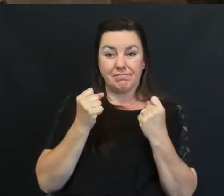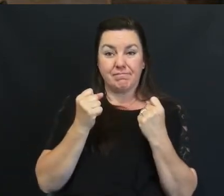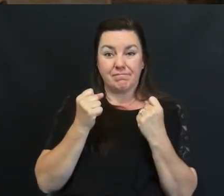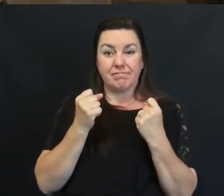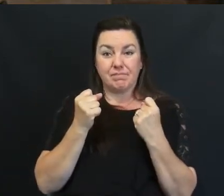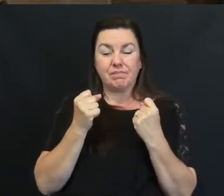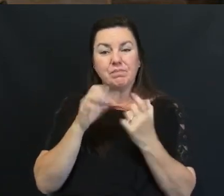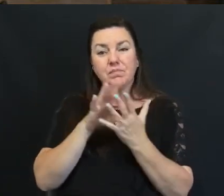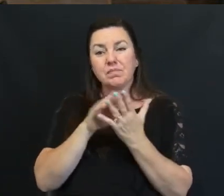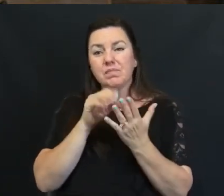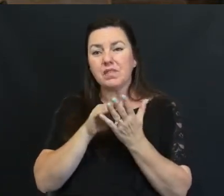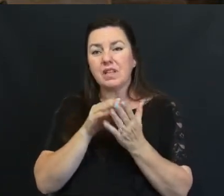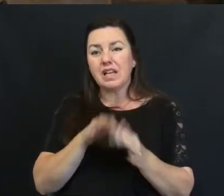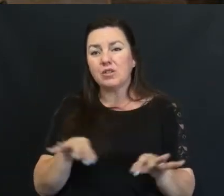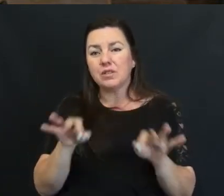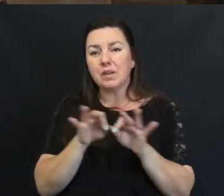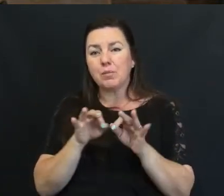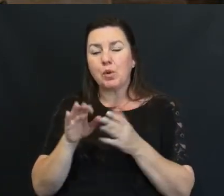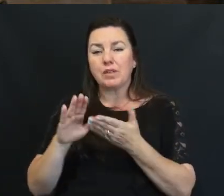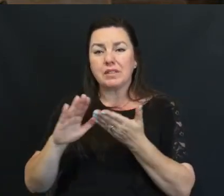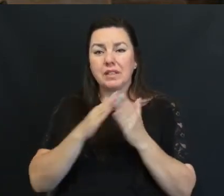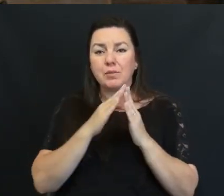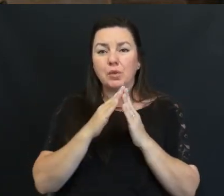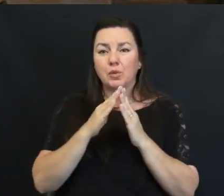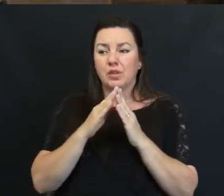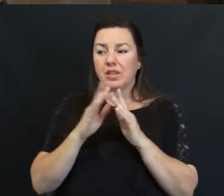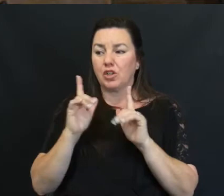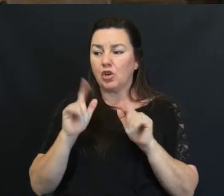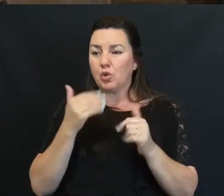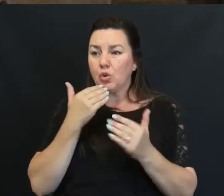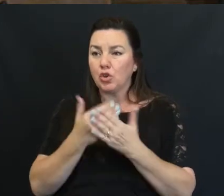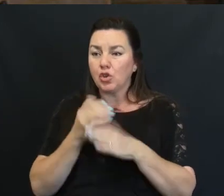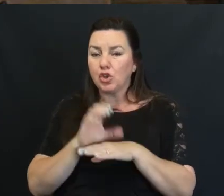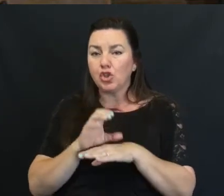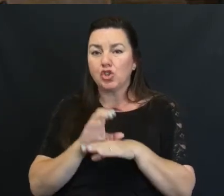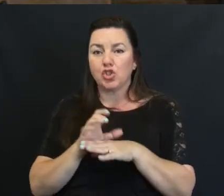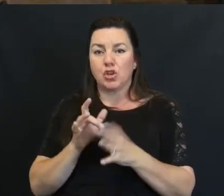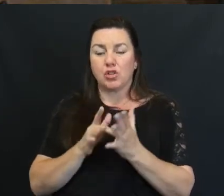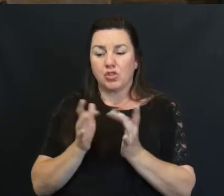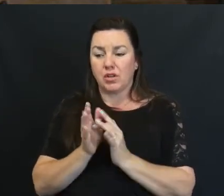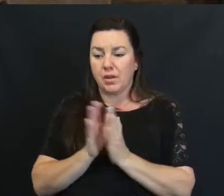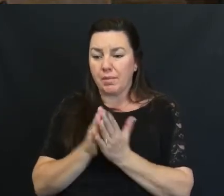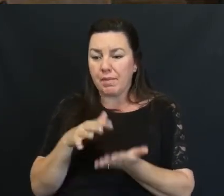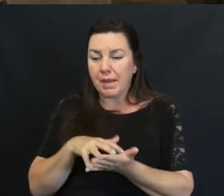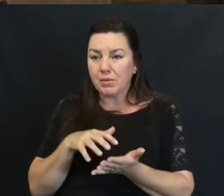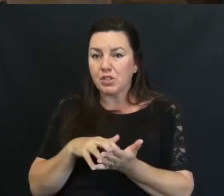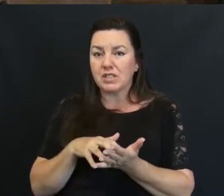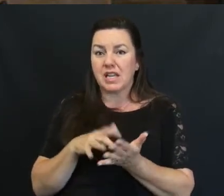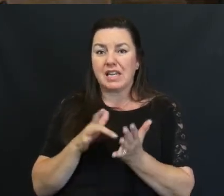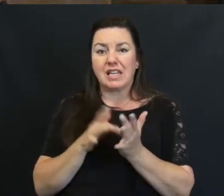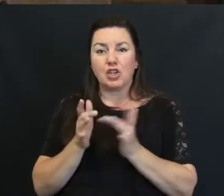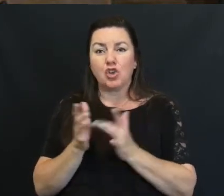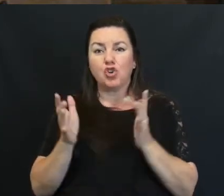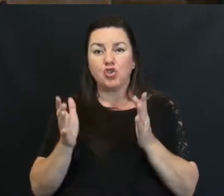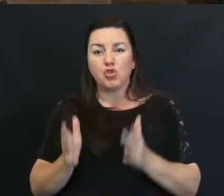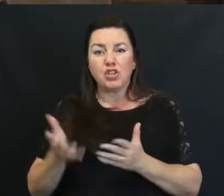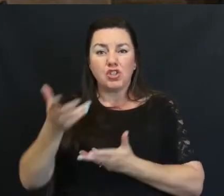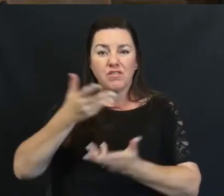The importance Of community Attending a good church Bible study And Christian fellowship